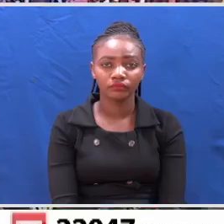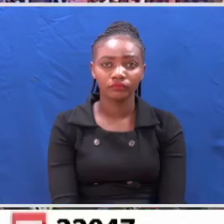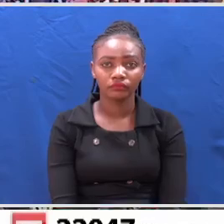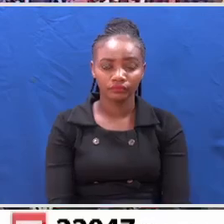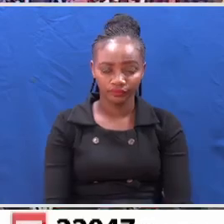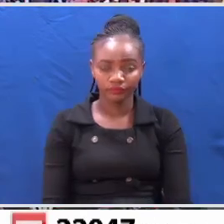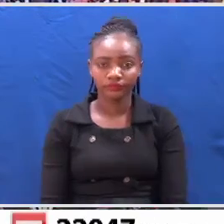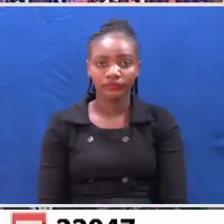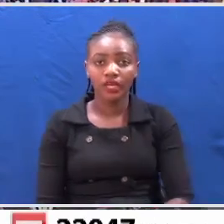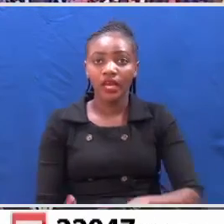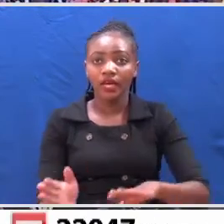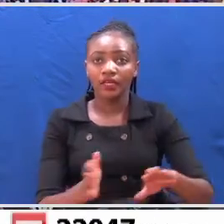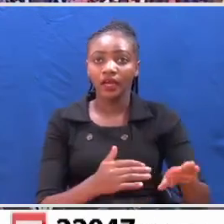To politics, mind a little chapter.